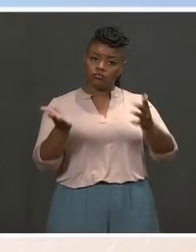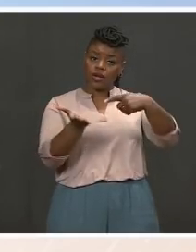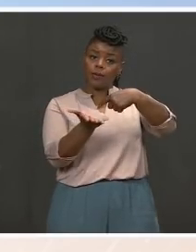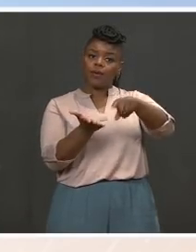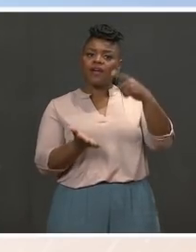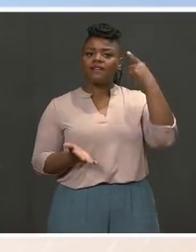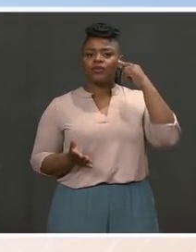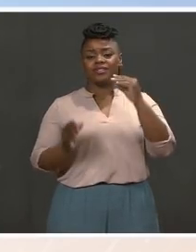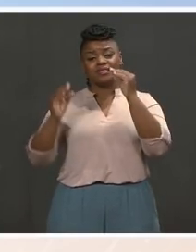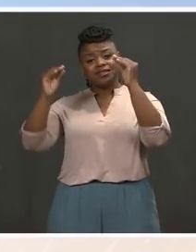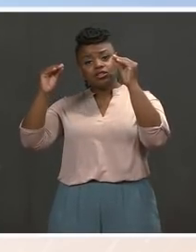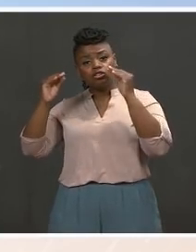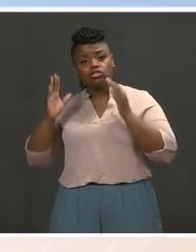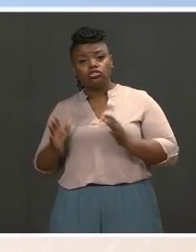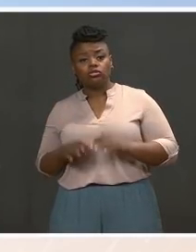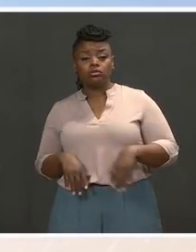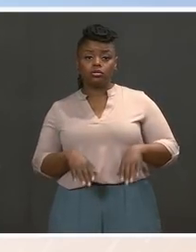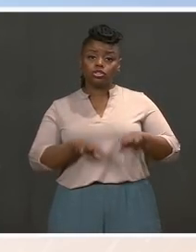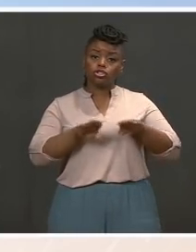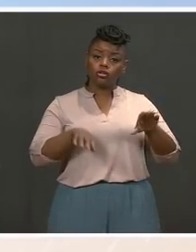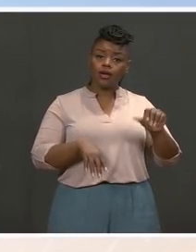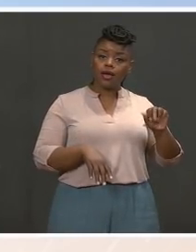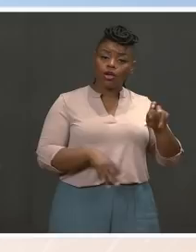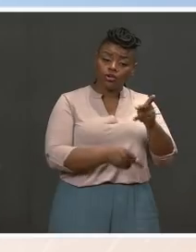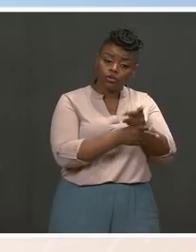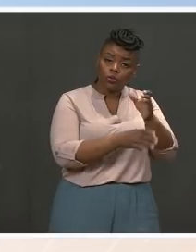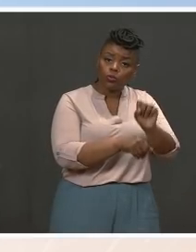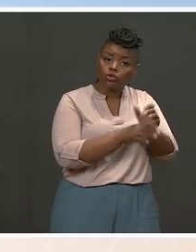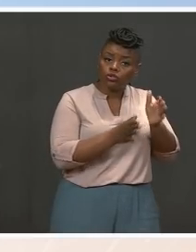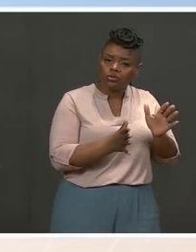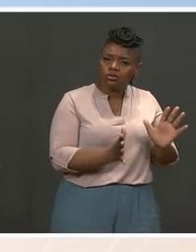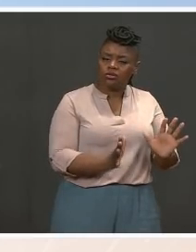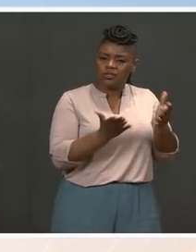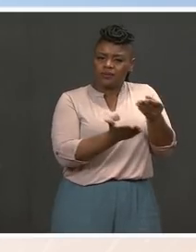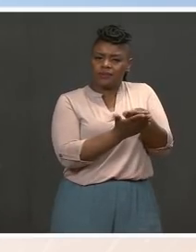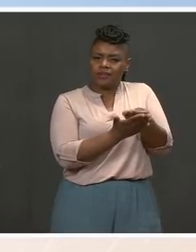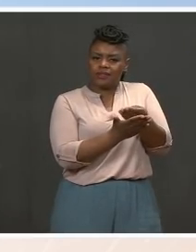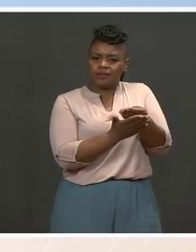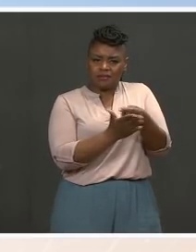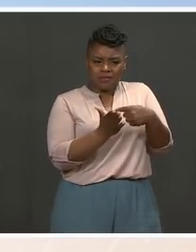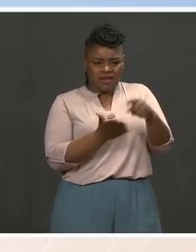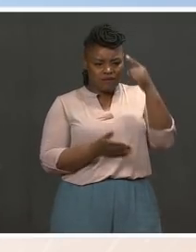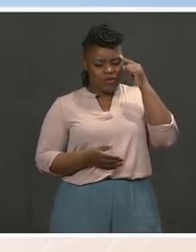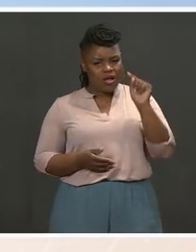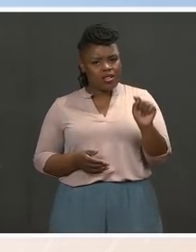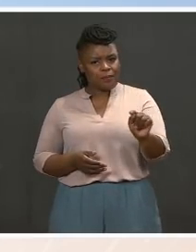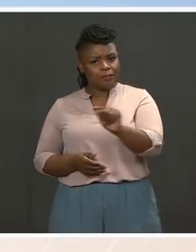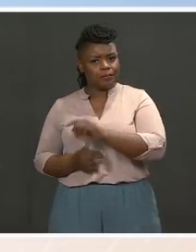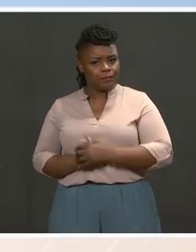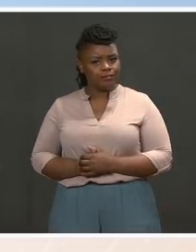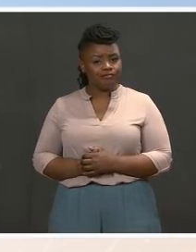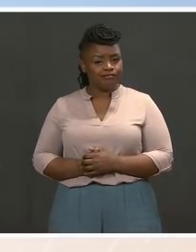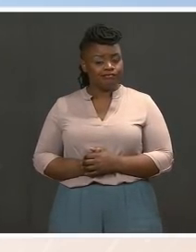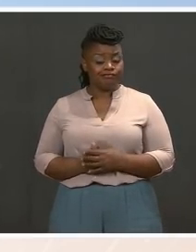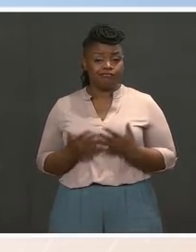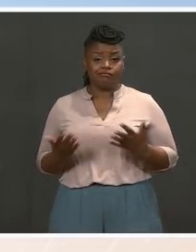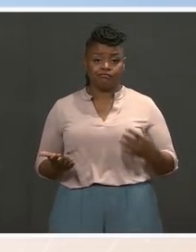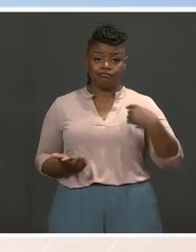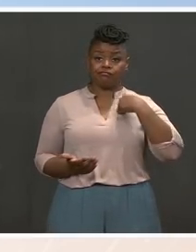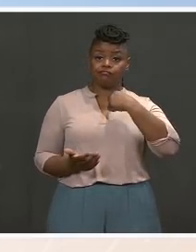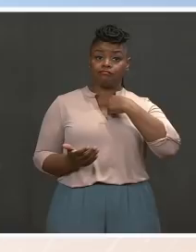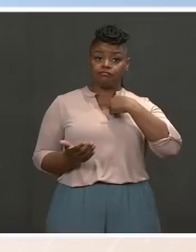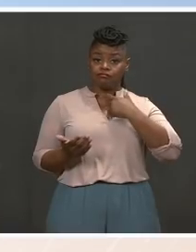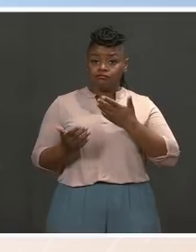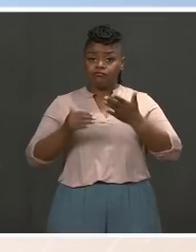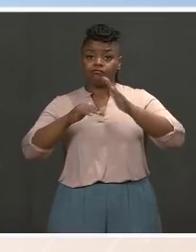economy, and taking additional steps to increase wages for American workers, such as raising the minimum wage and empowering workers to organize